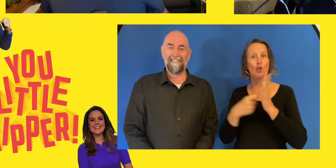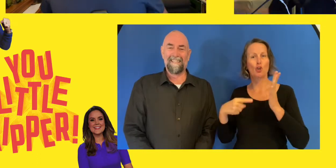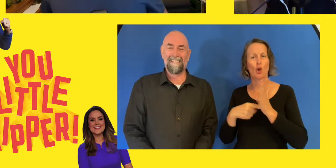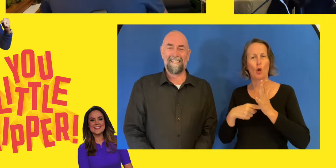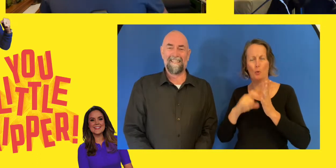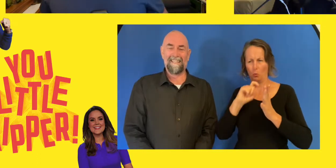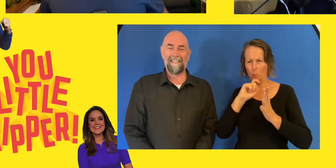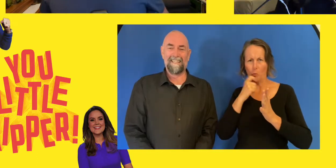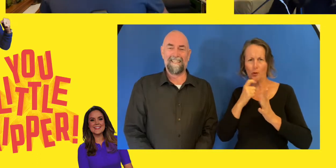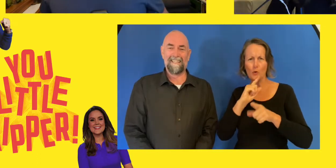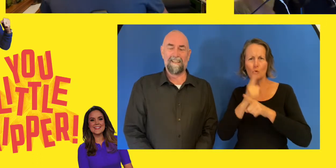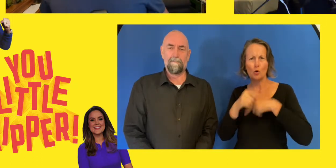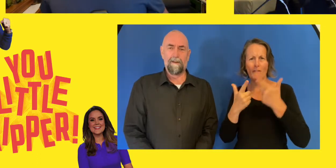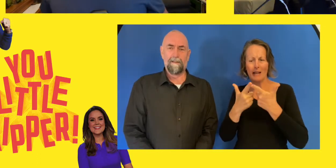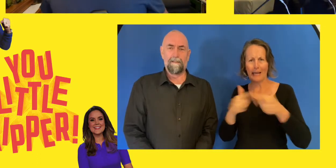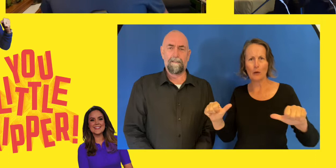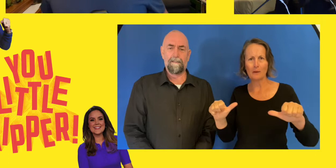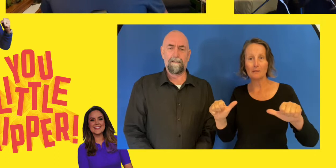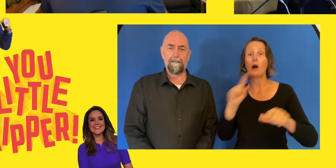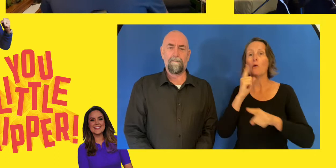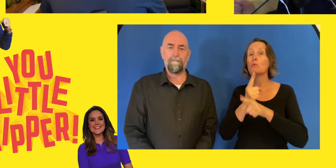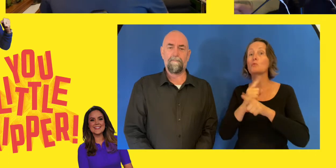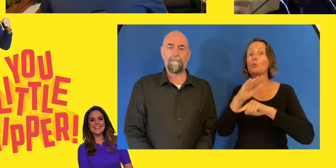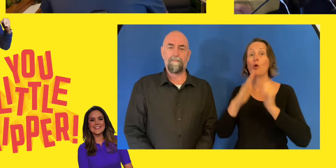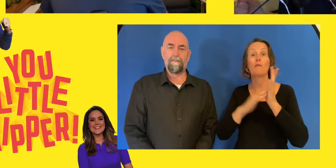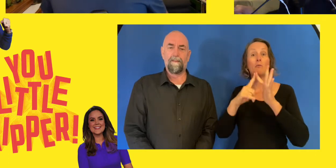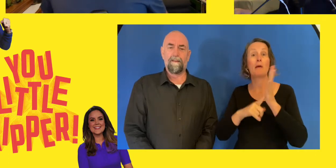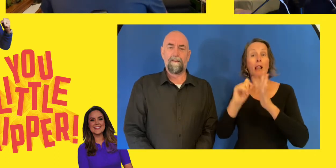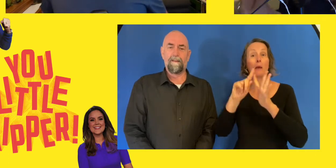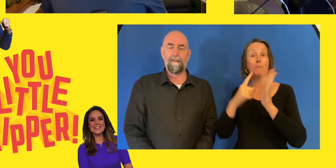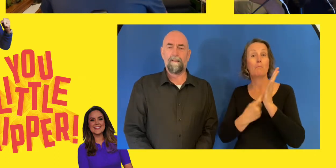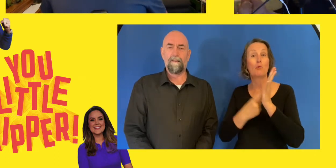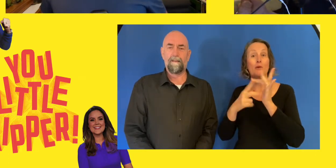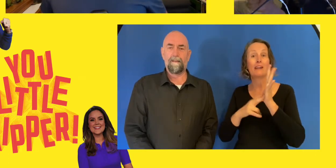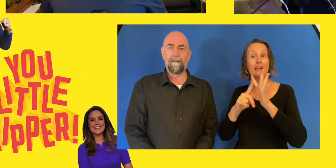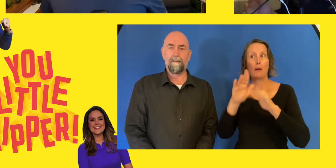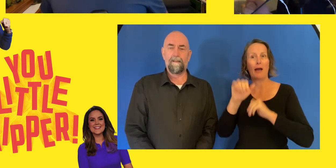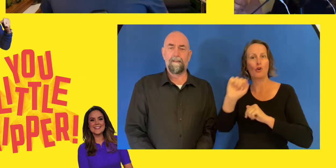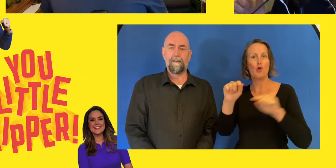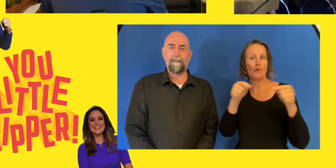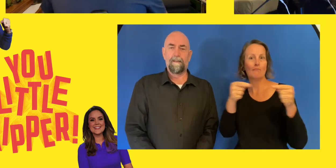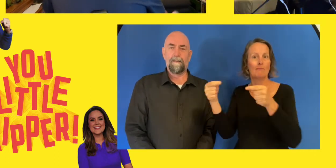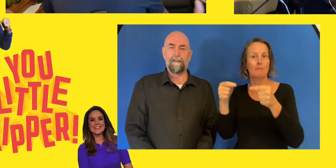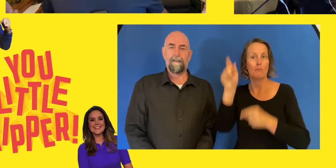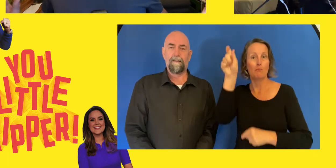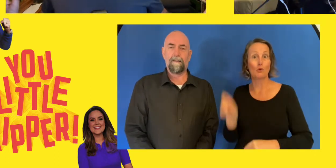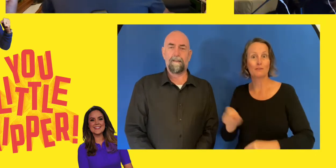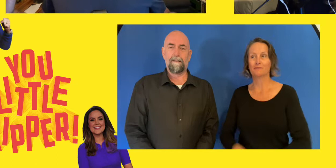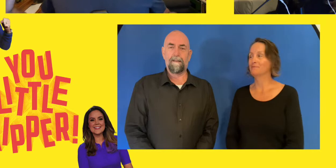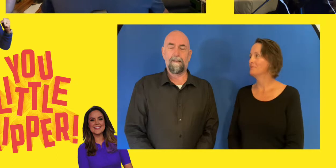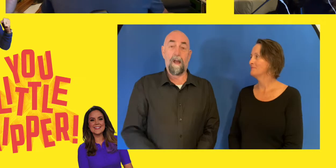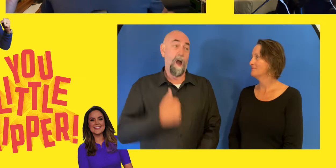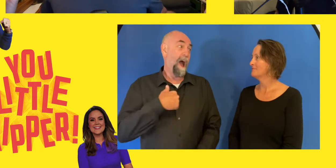we chat with the four-time Paralympian Mel Perrine about her arch-rival and biggest nemesis. I have a